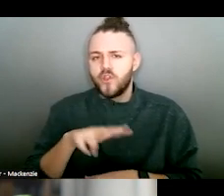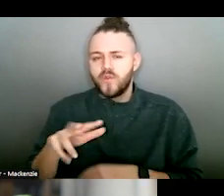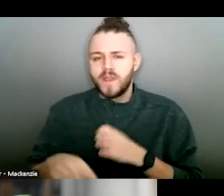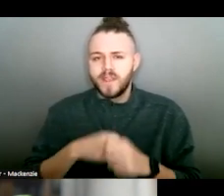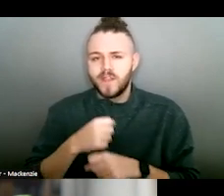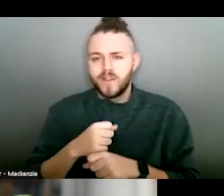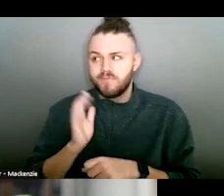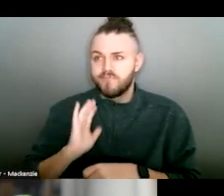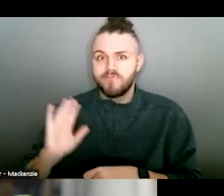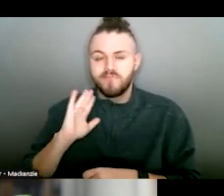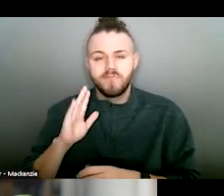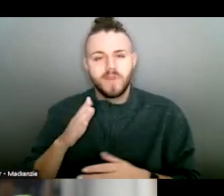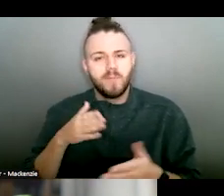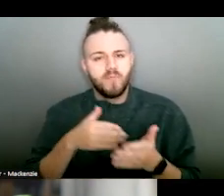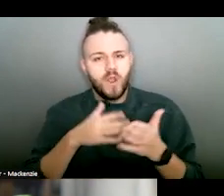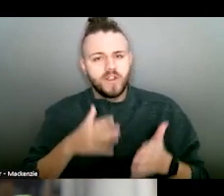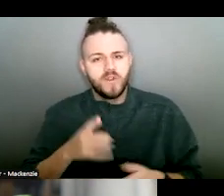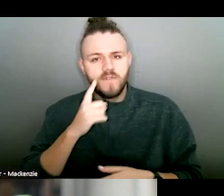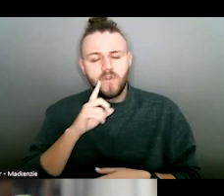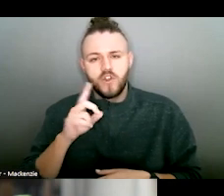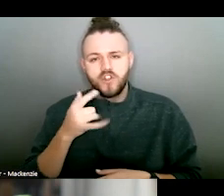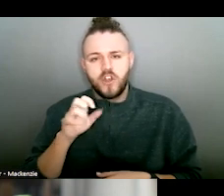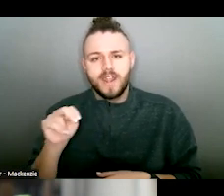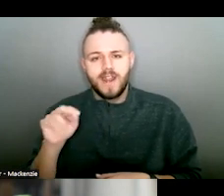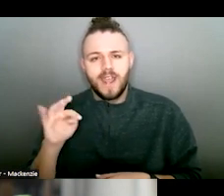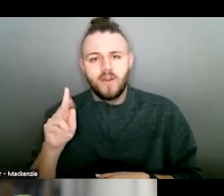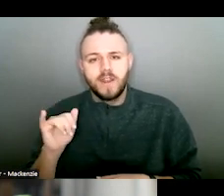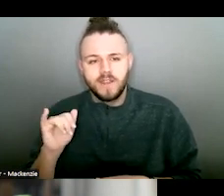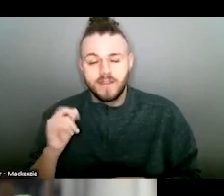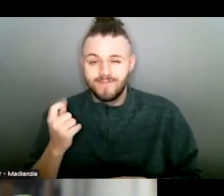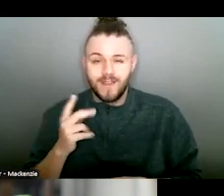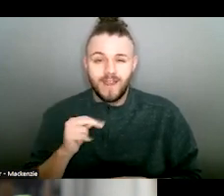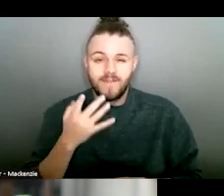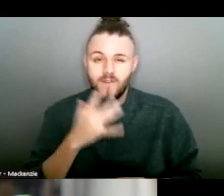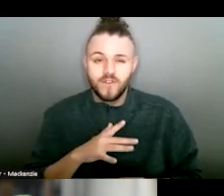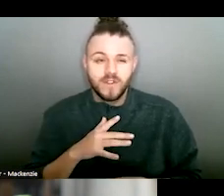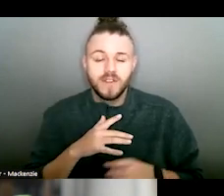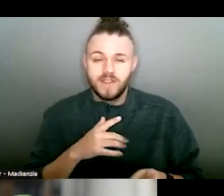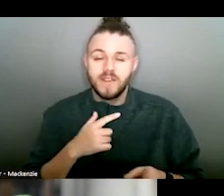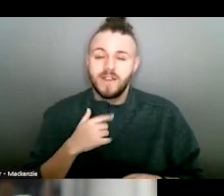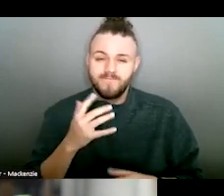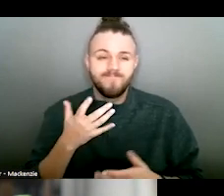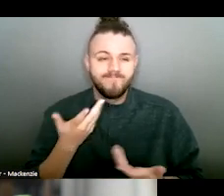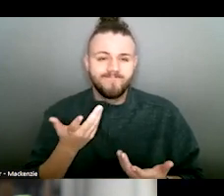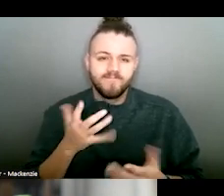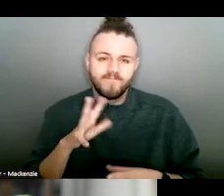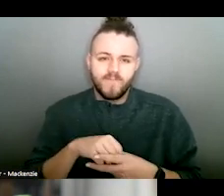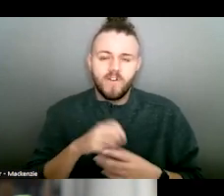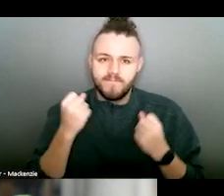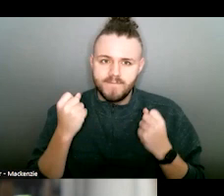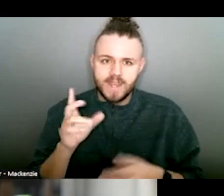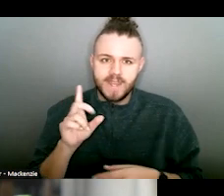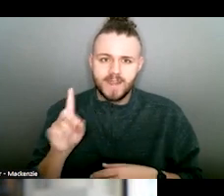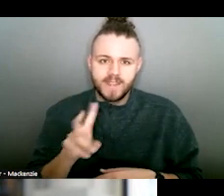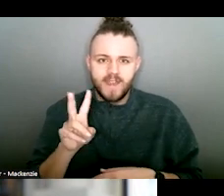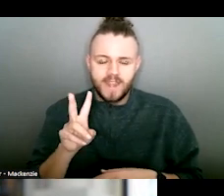years, and early in my career, I served as an assistant prosecutor in Jauga County, where, unfortunately, I dealt with domestic